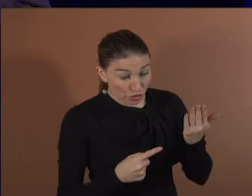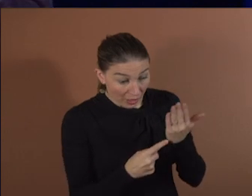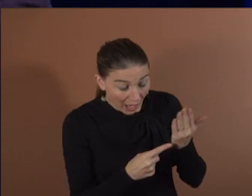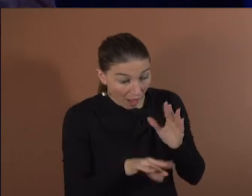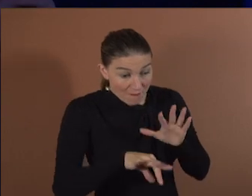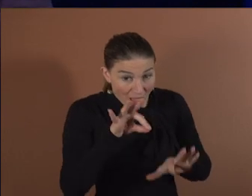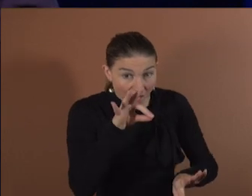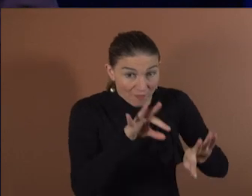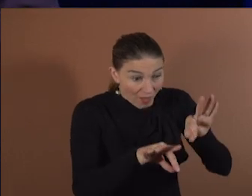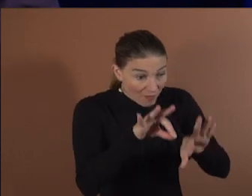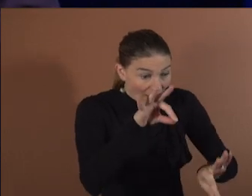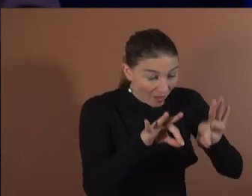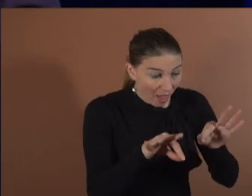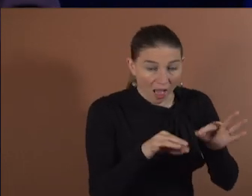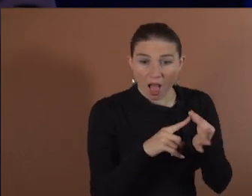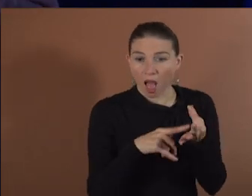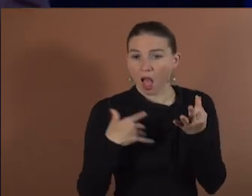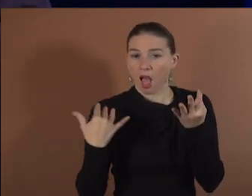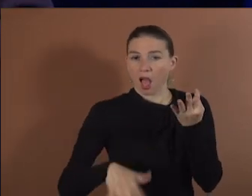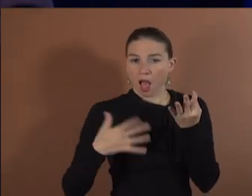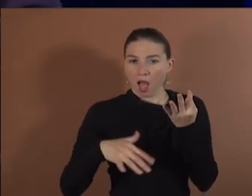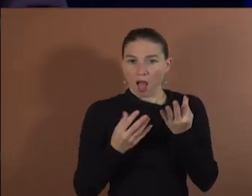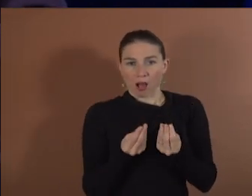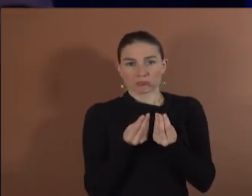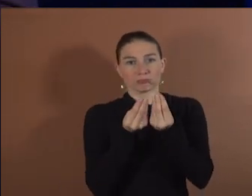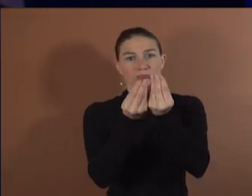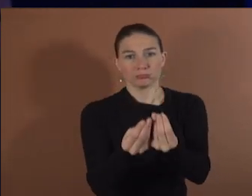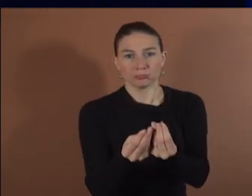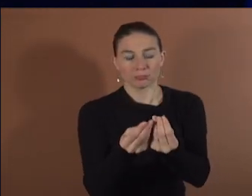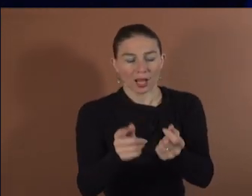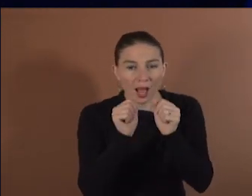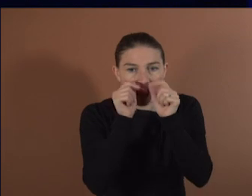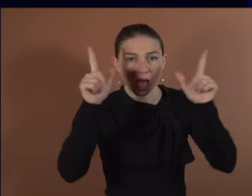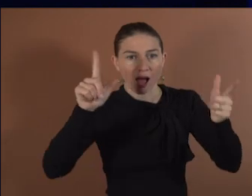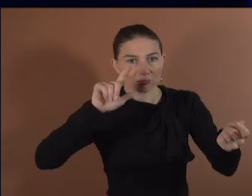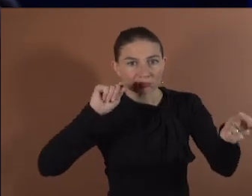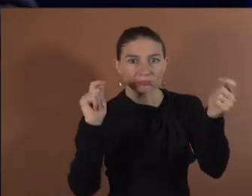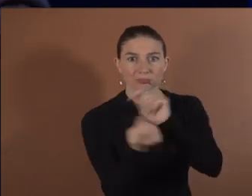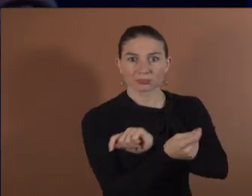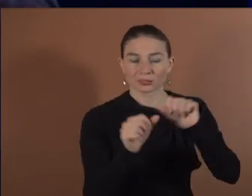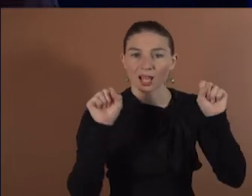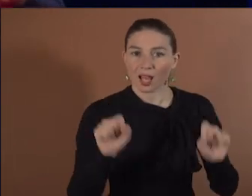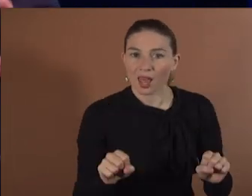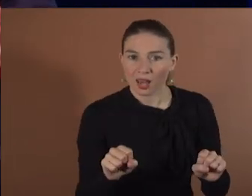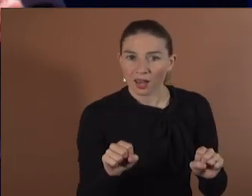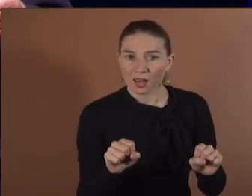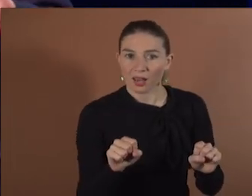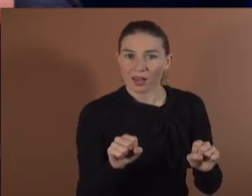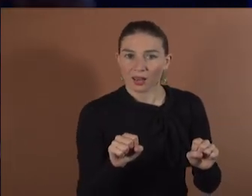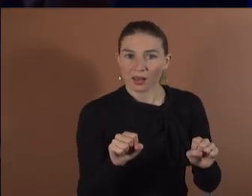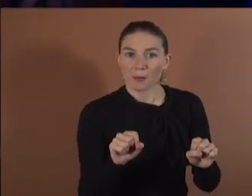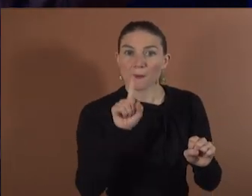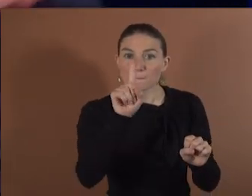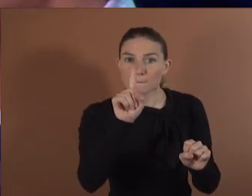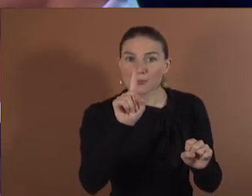But this is just the beginning. We get funding at the moment from the European Union, and we are grateful for that because we can bring this